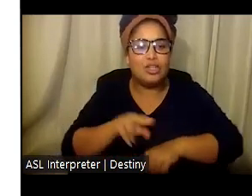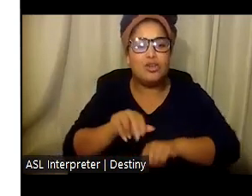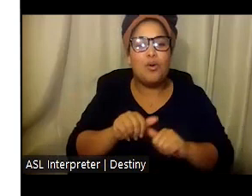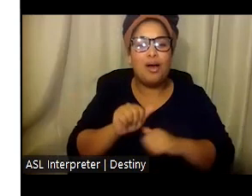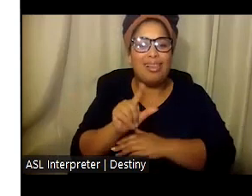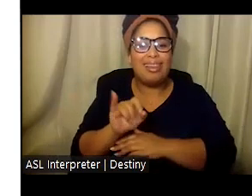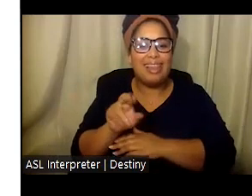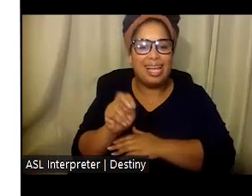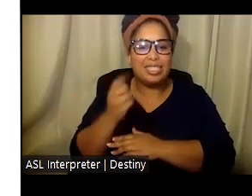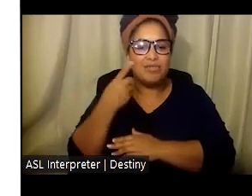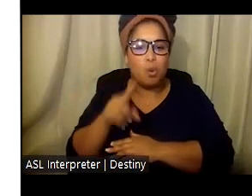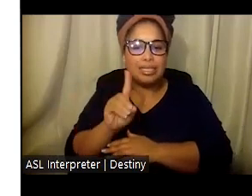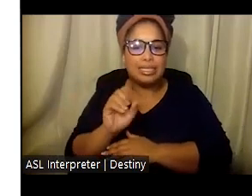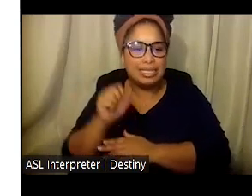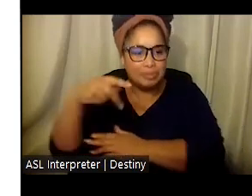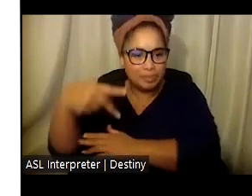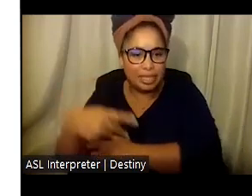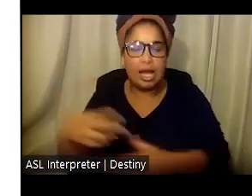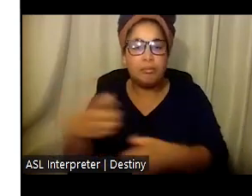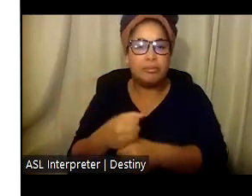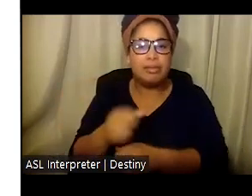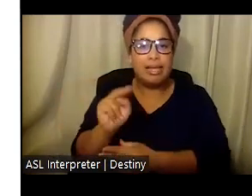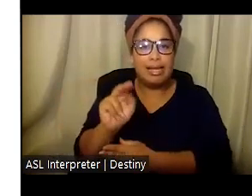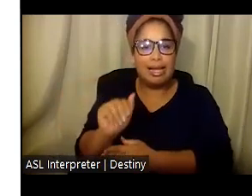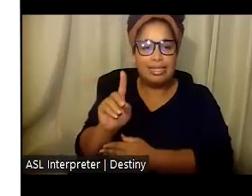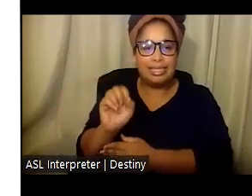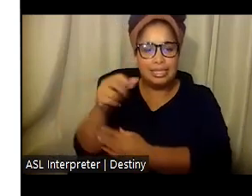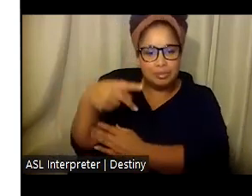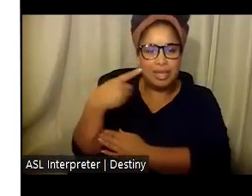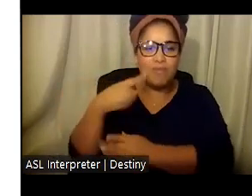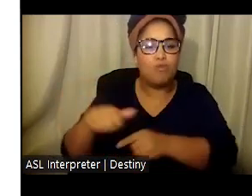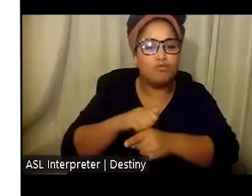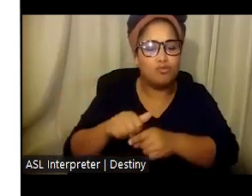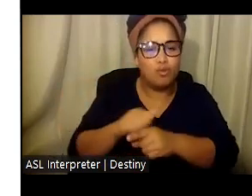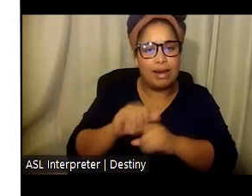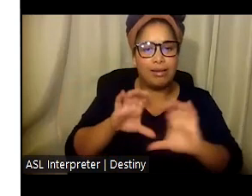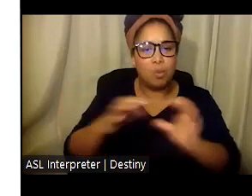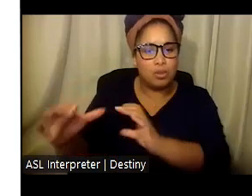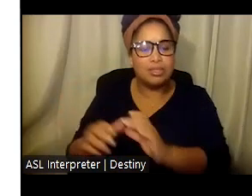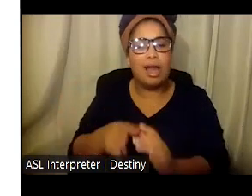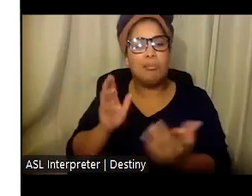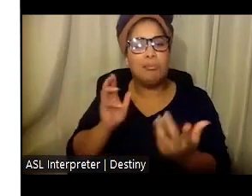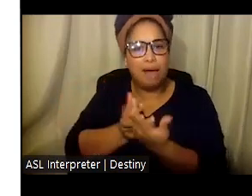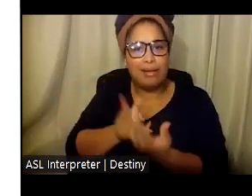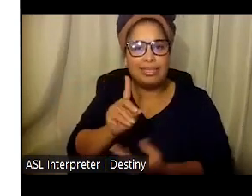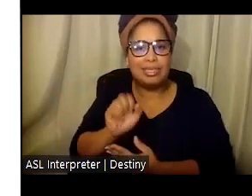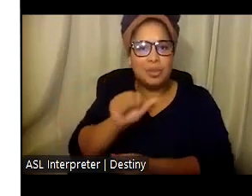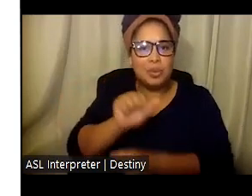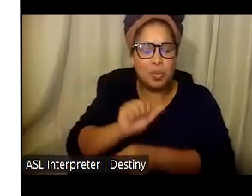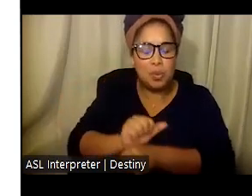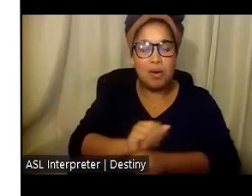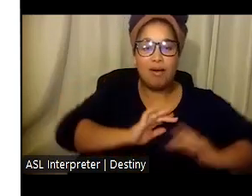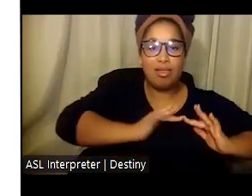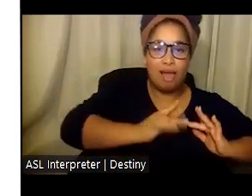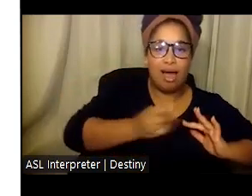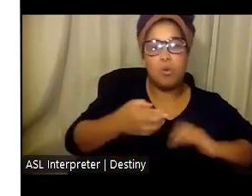Support Professionals, or NADSP, for training courses relevant to DSPs, which will be available online or